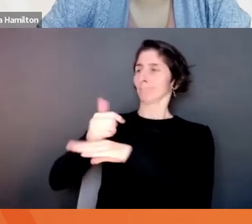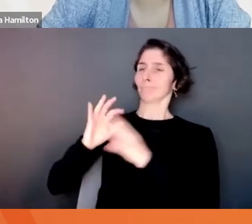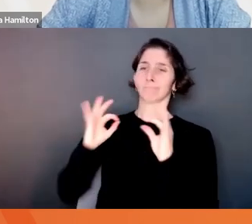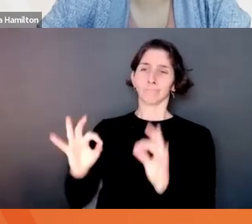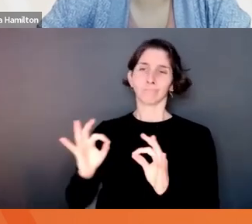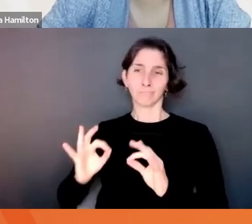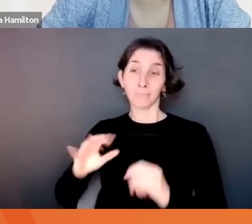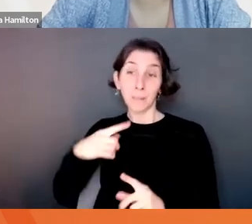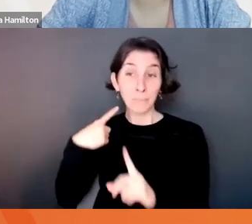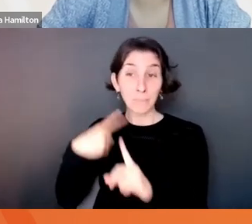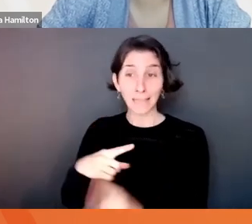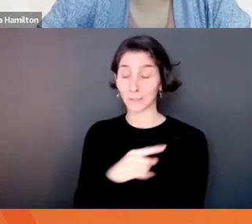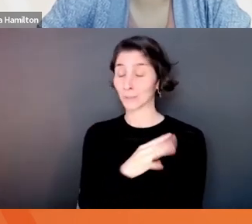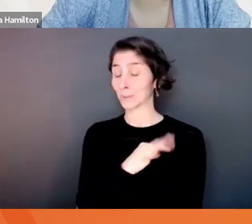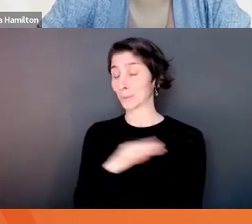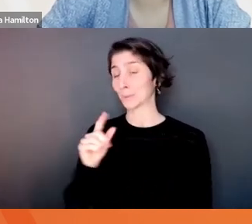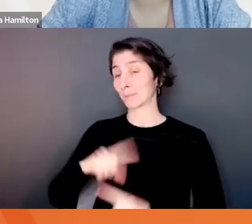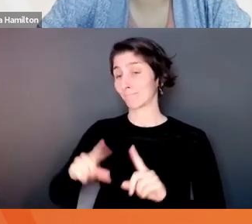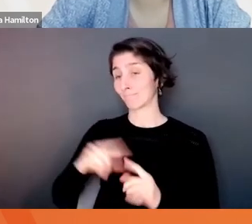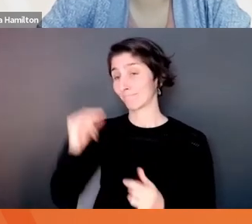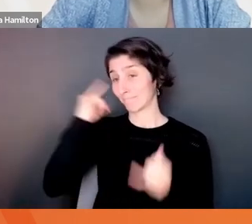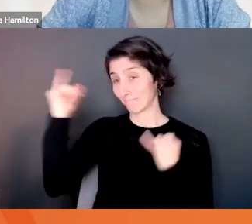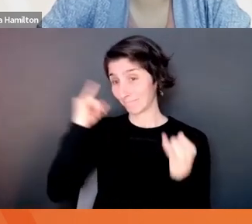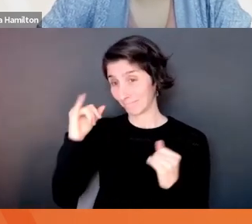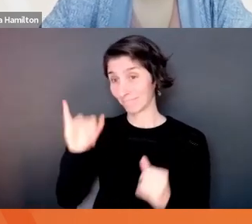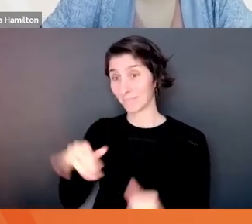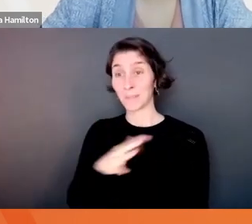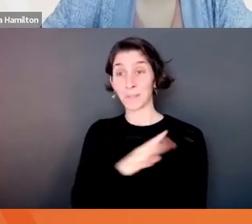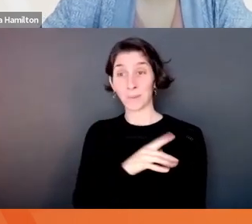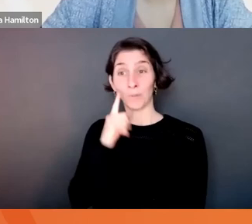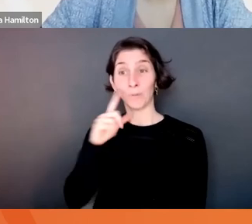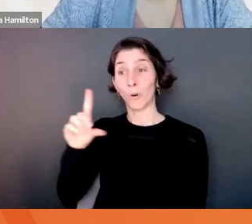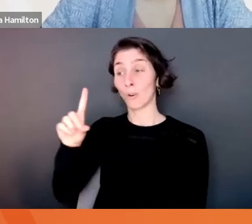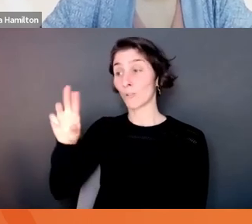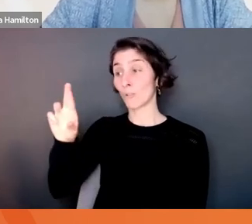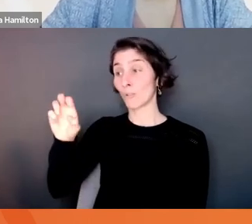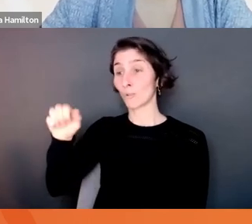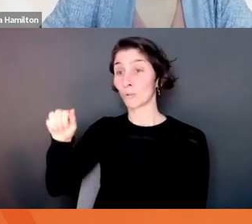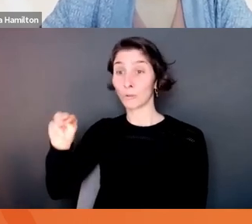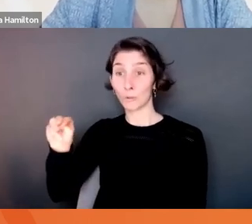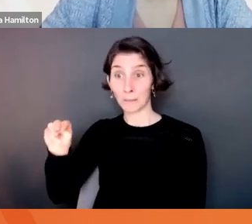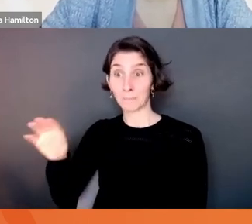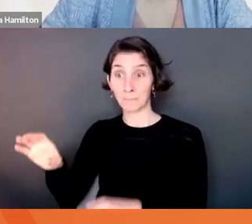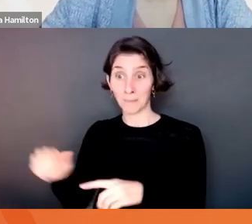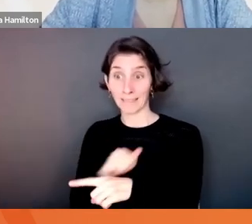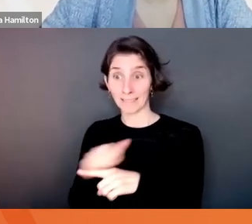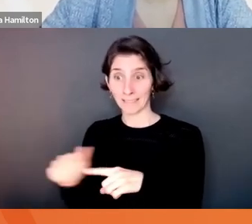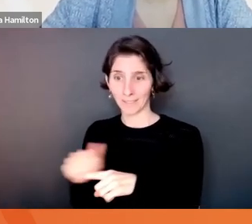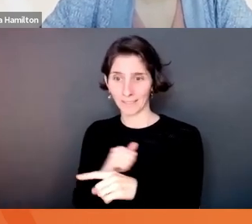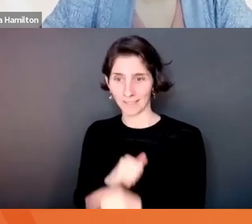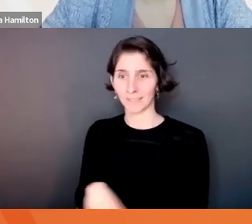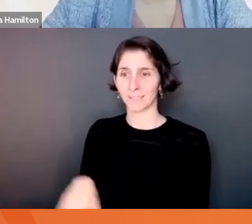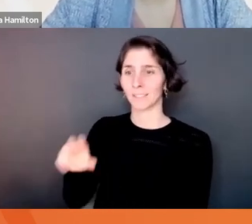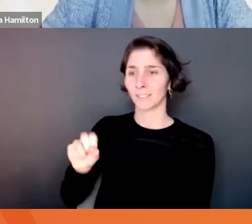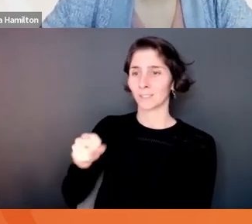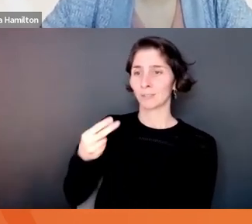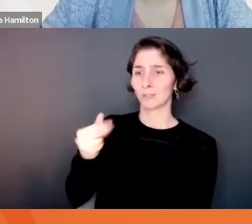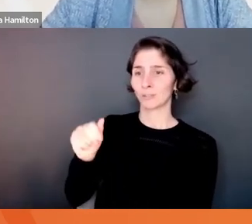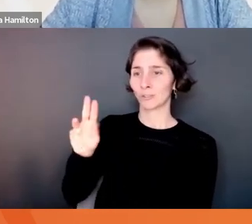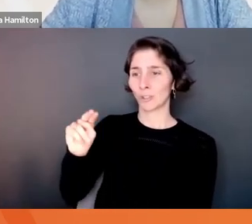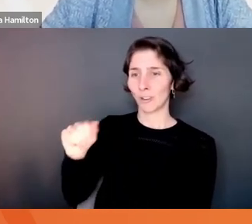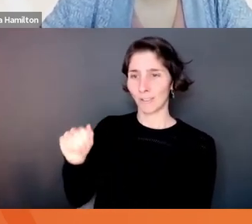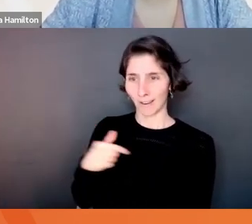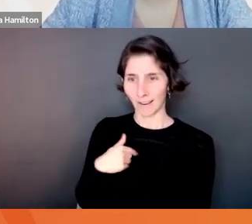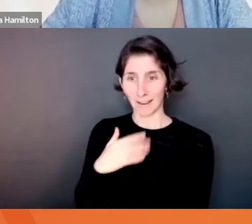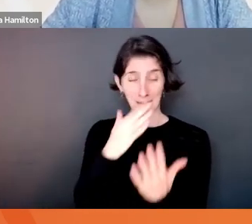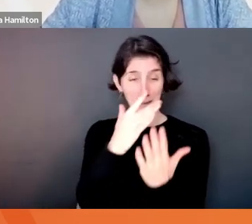So that's a really great one for Dream that you can use. I have all our questions for you. If anyone else is